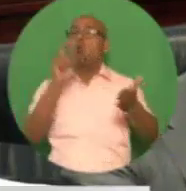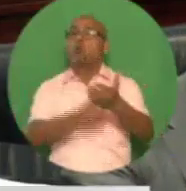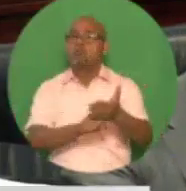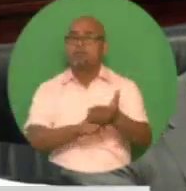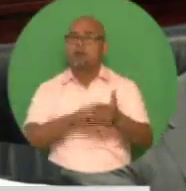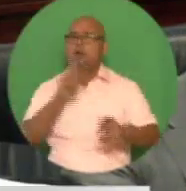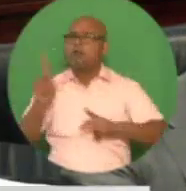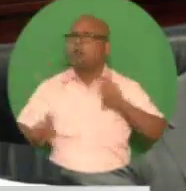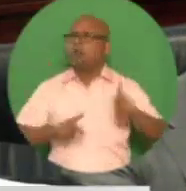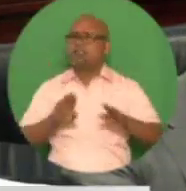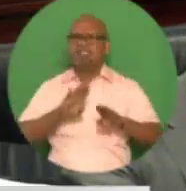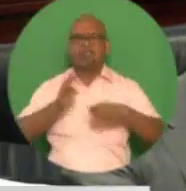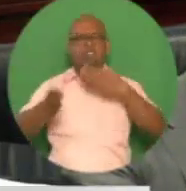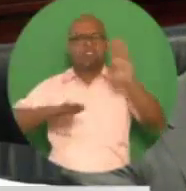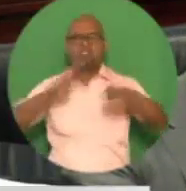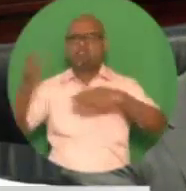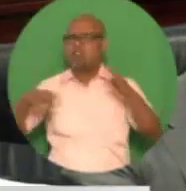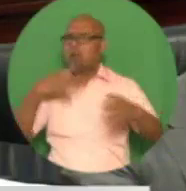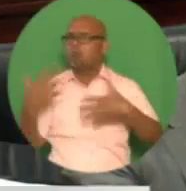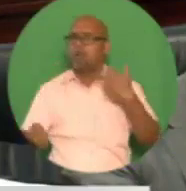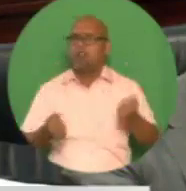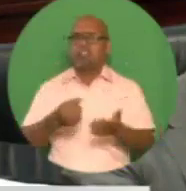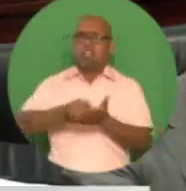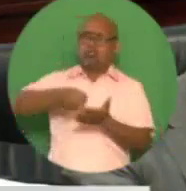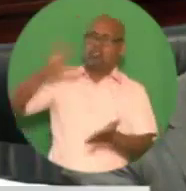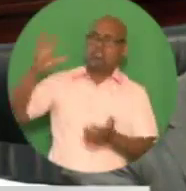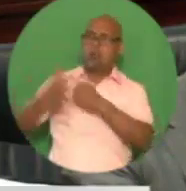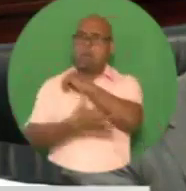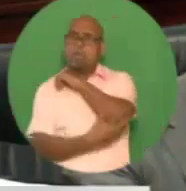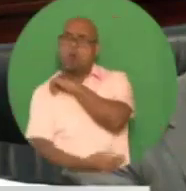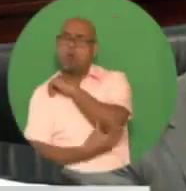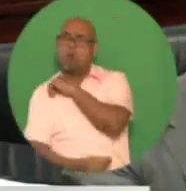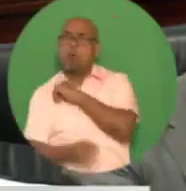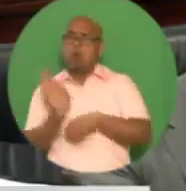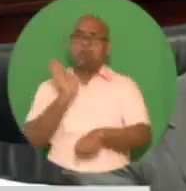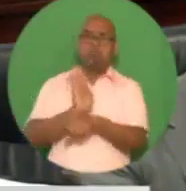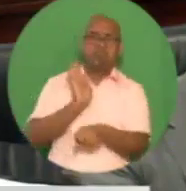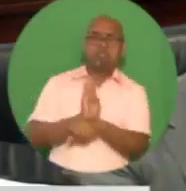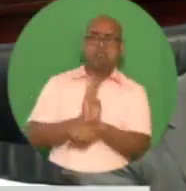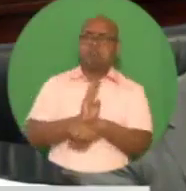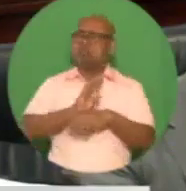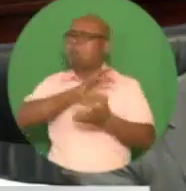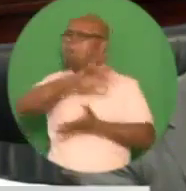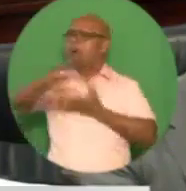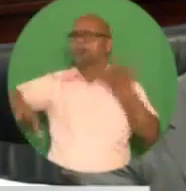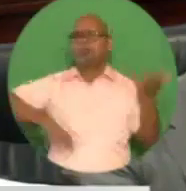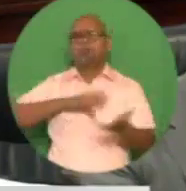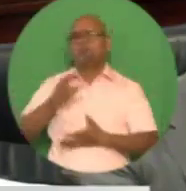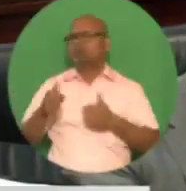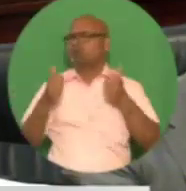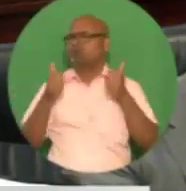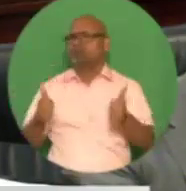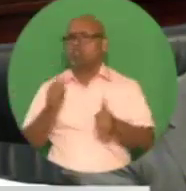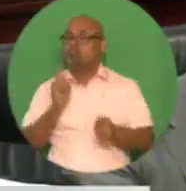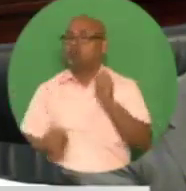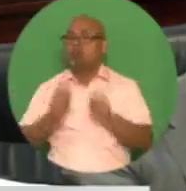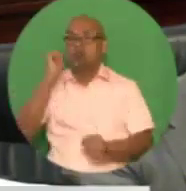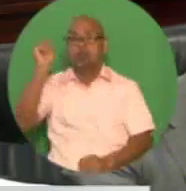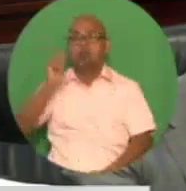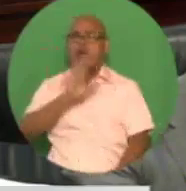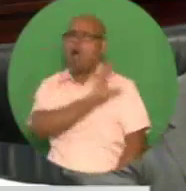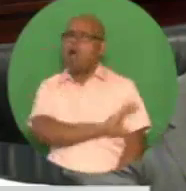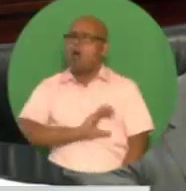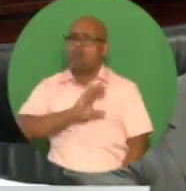cross-section of the citizens of Trinidad and Tobago in the public offering. It was only right that our citizens benefit from the monetization of the debt